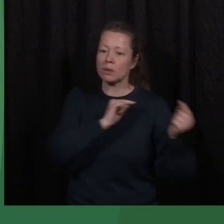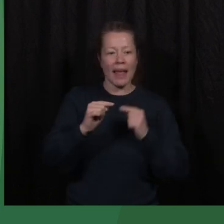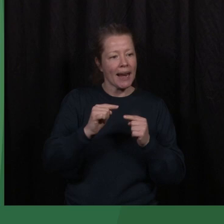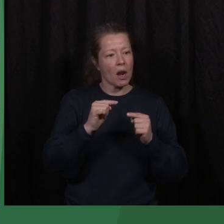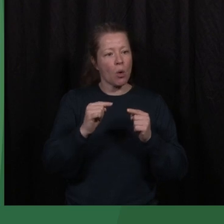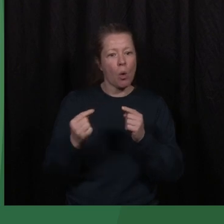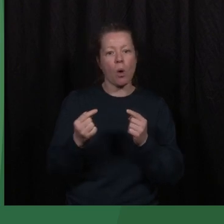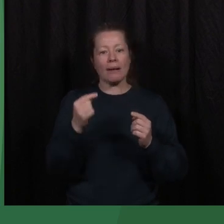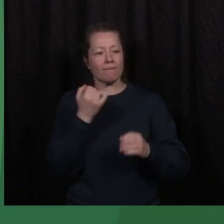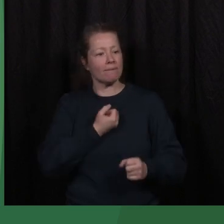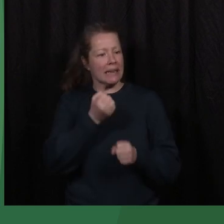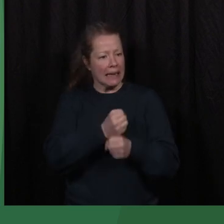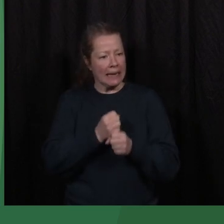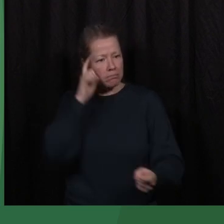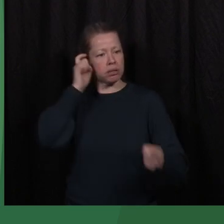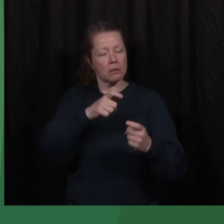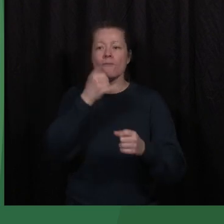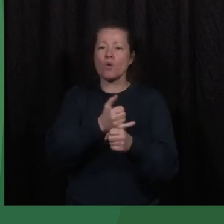this child the best chance in life.